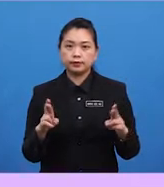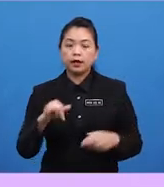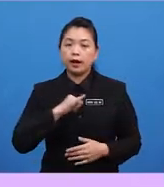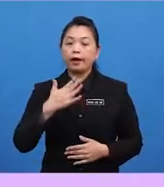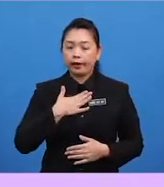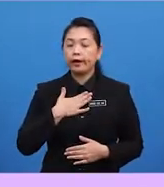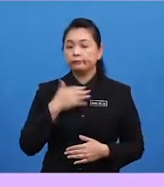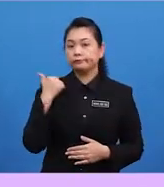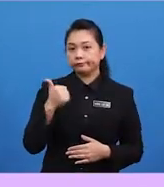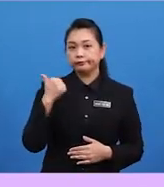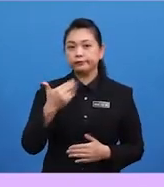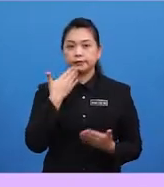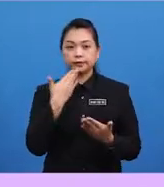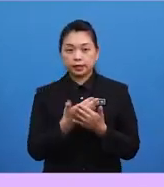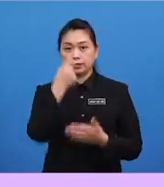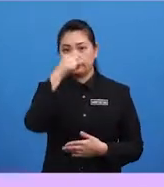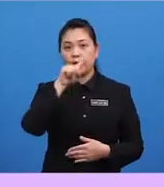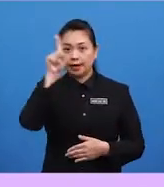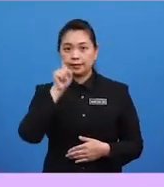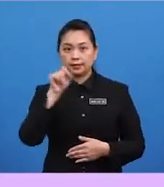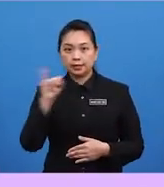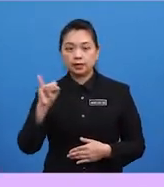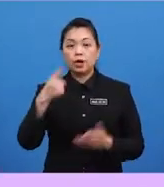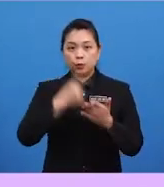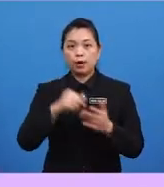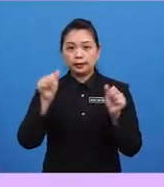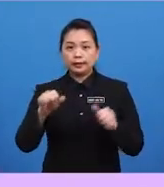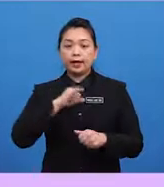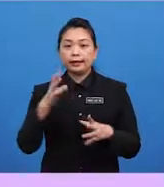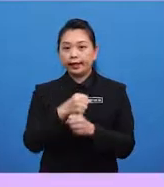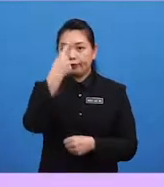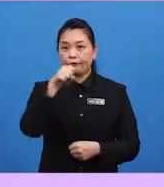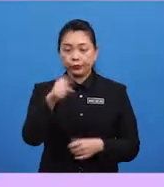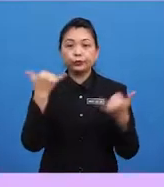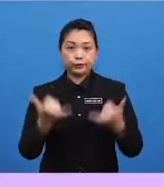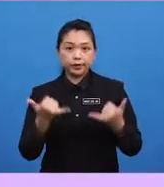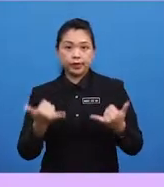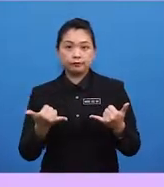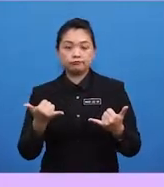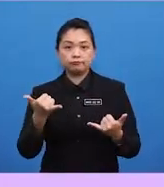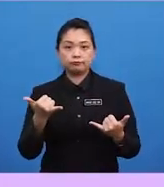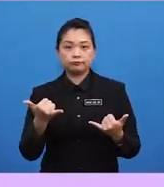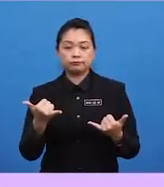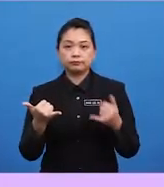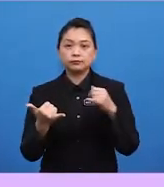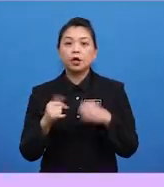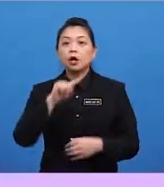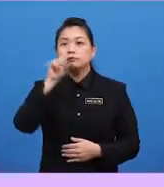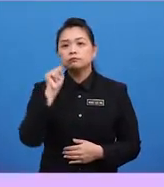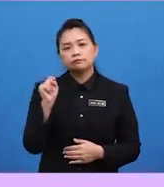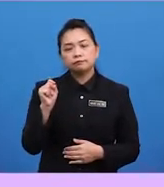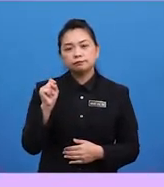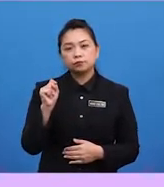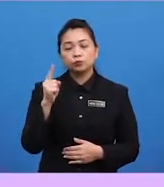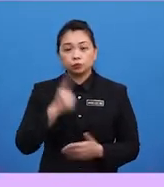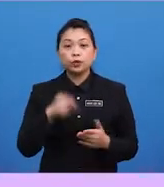I'm great. Thanks for asking. What can I get for you today? What do you think the